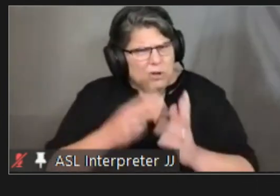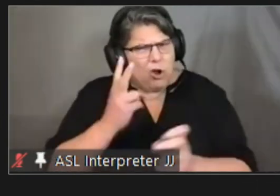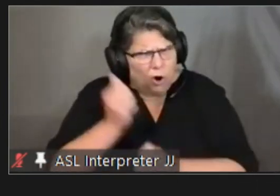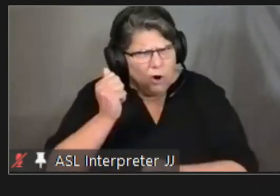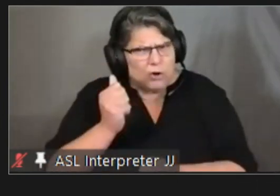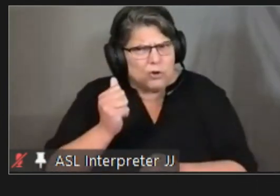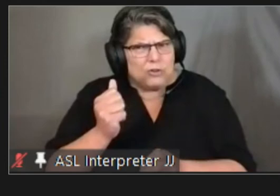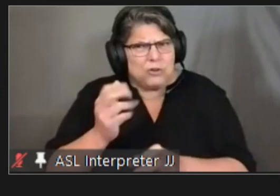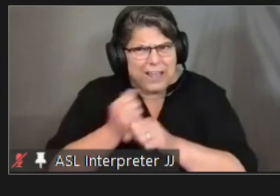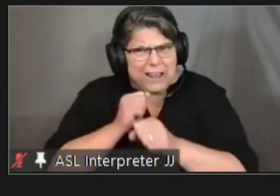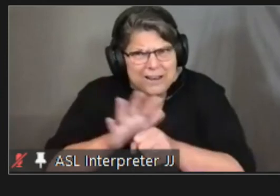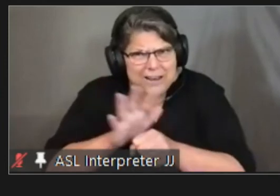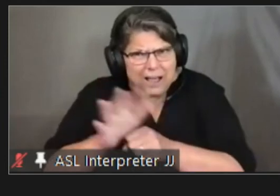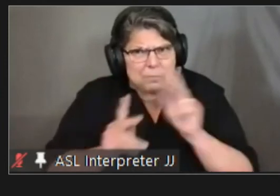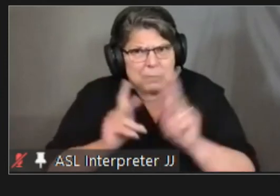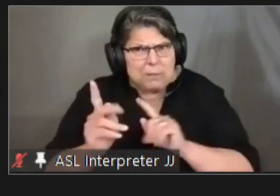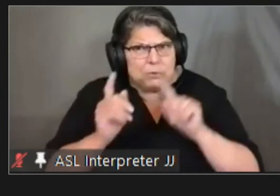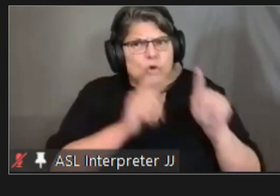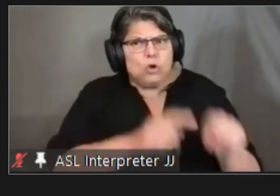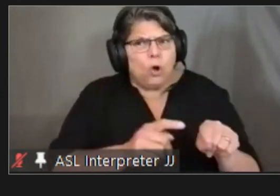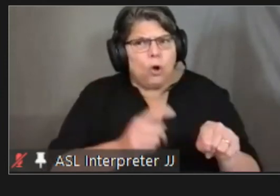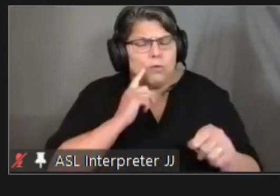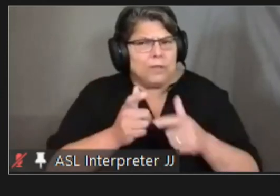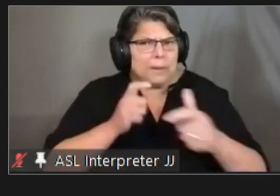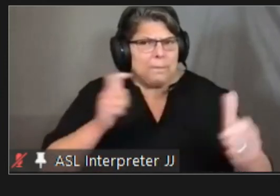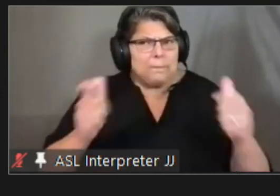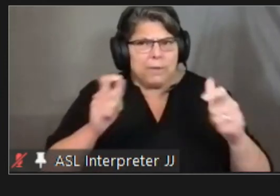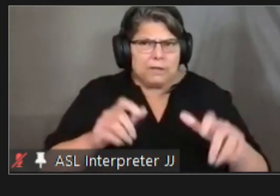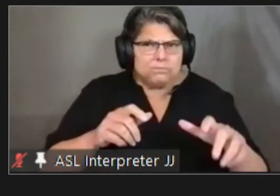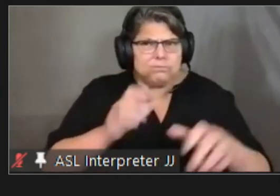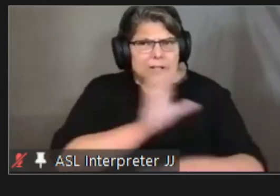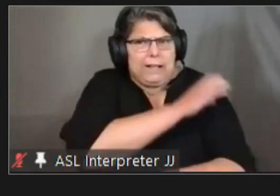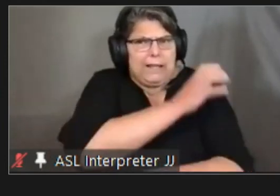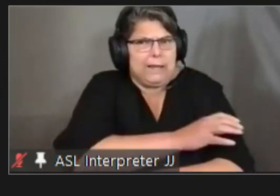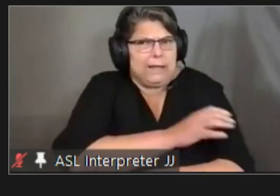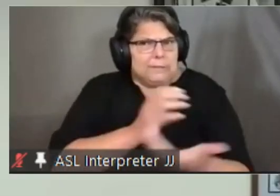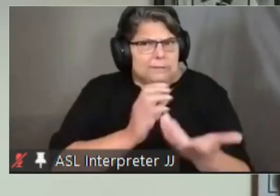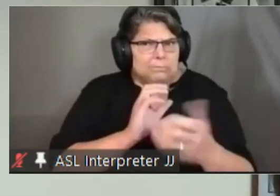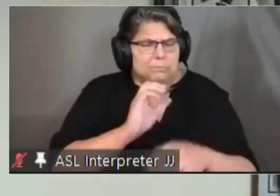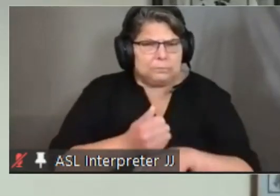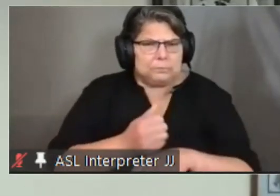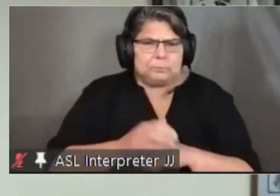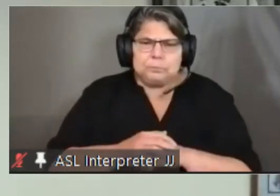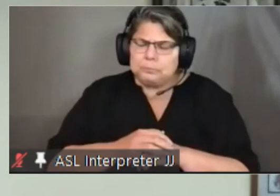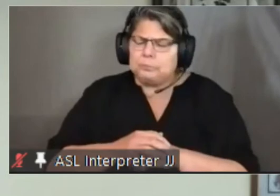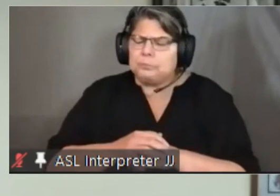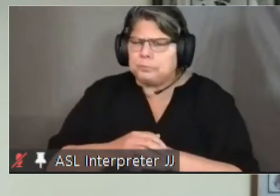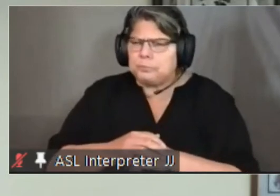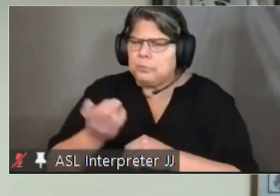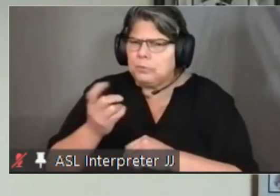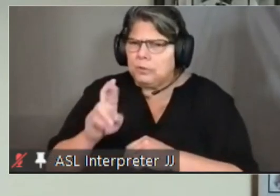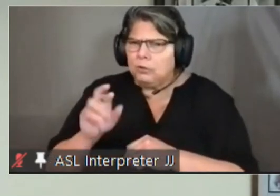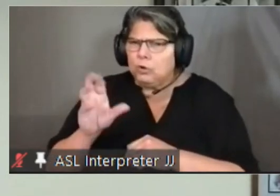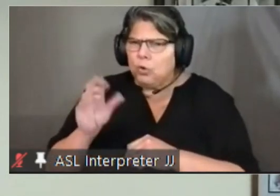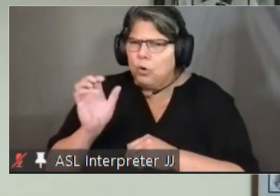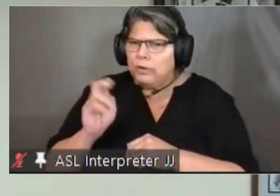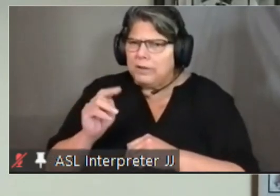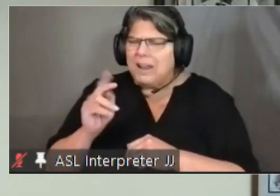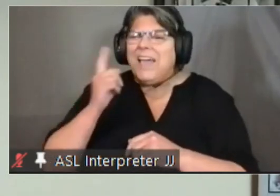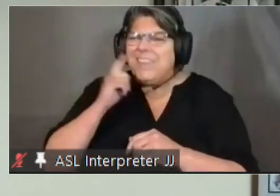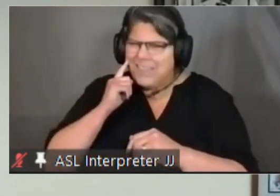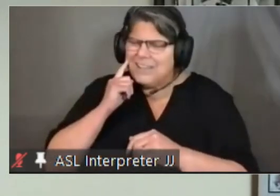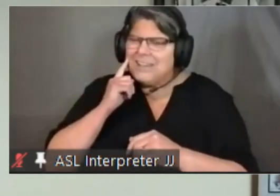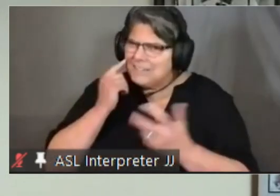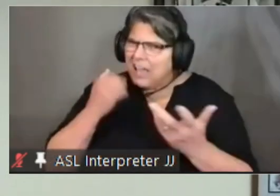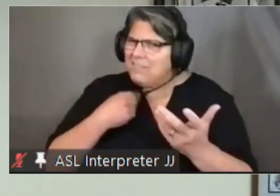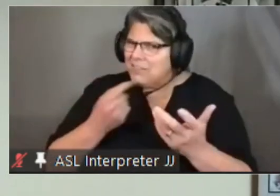fill those big clinics that you've organized well i think there there have been some difficulties filling